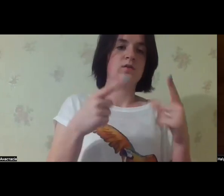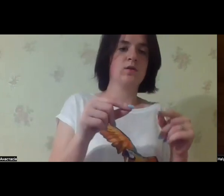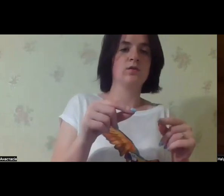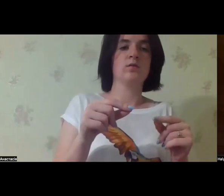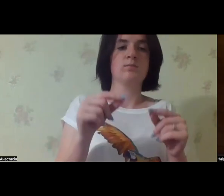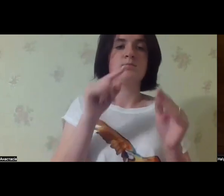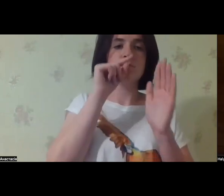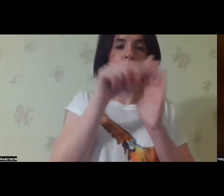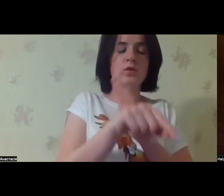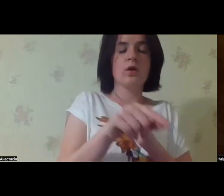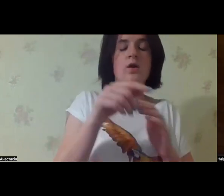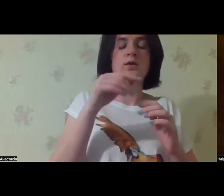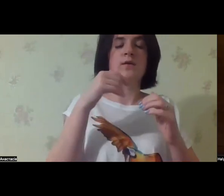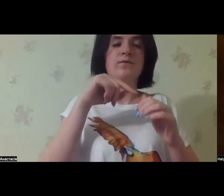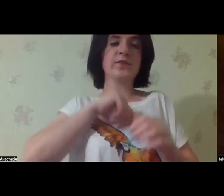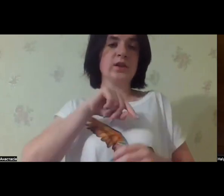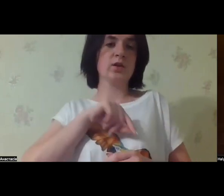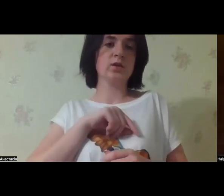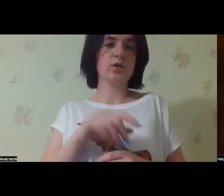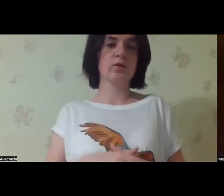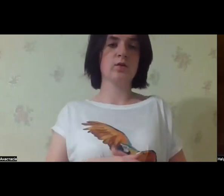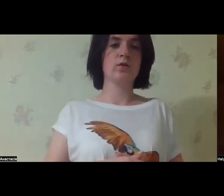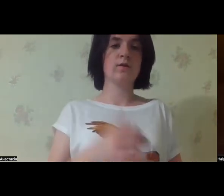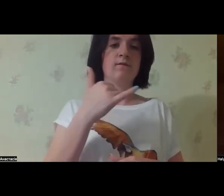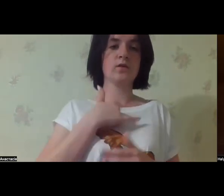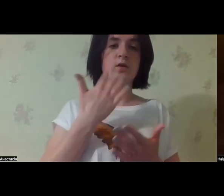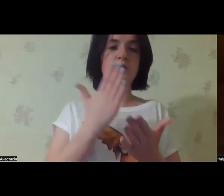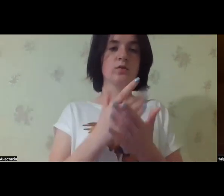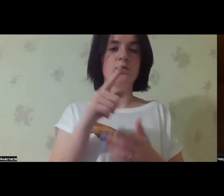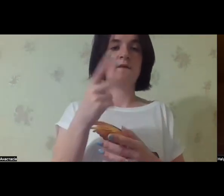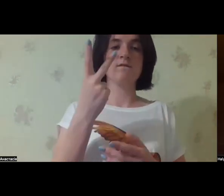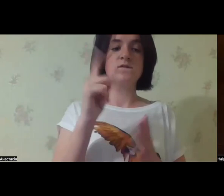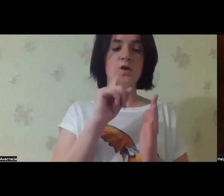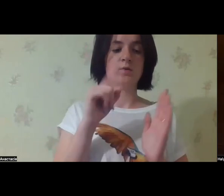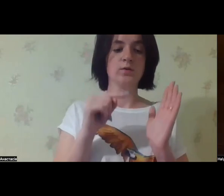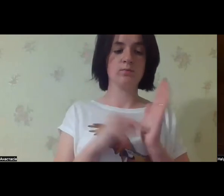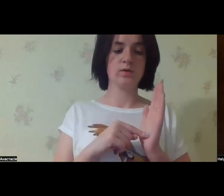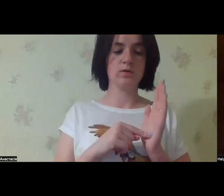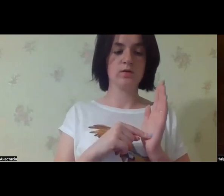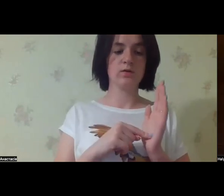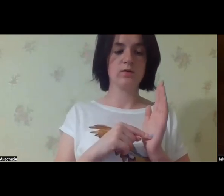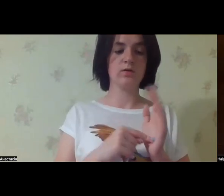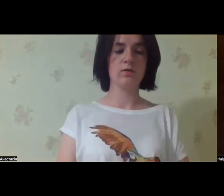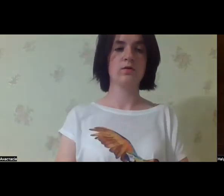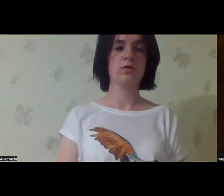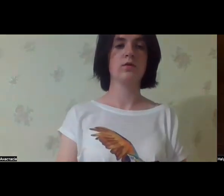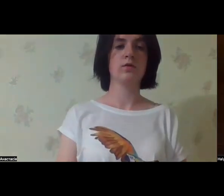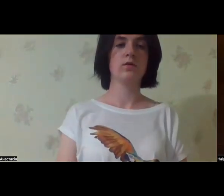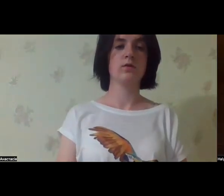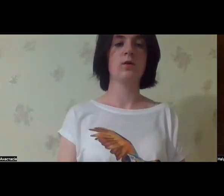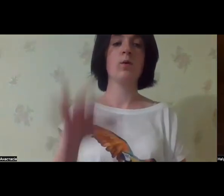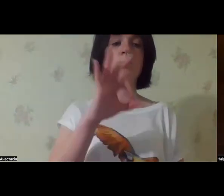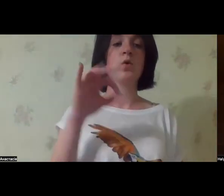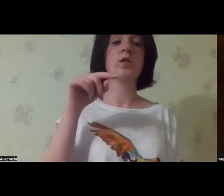everything. Still, this stigma is part of you. It's ingrained. We still have two questions, two more questions